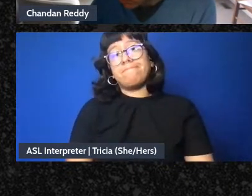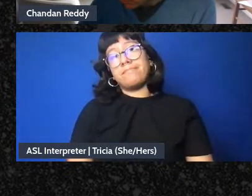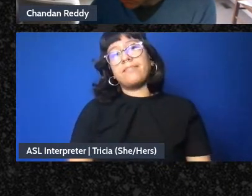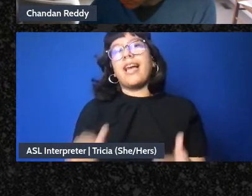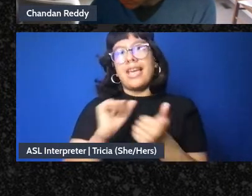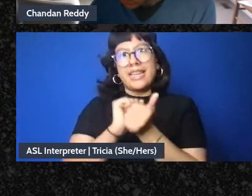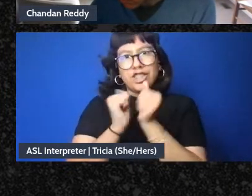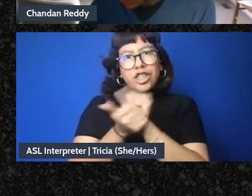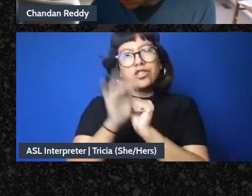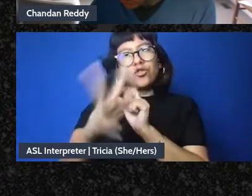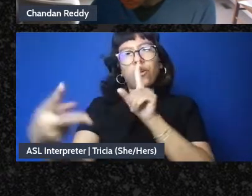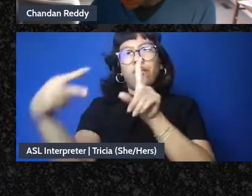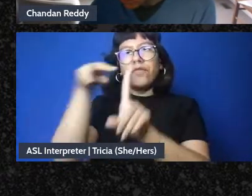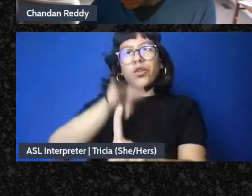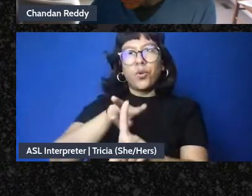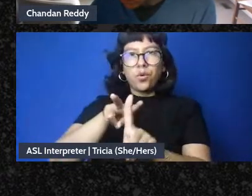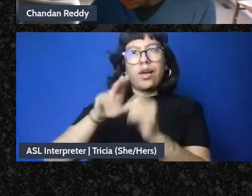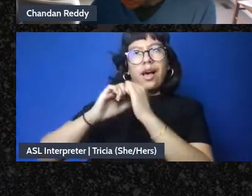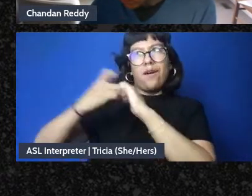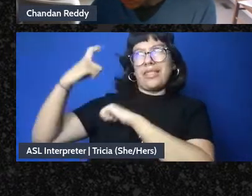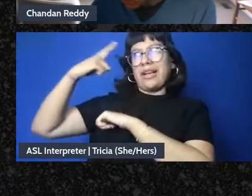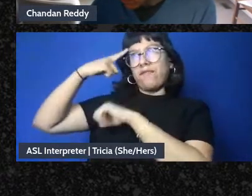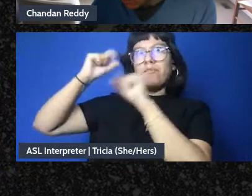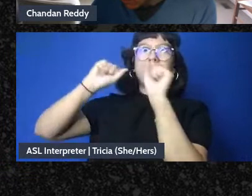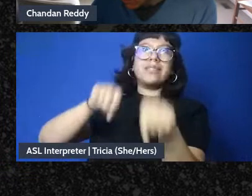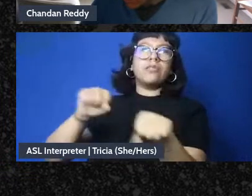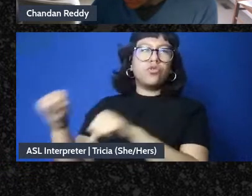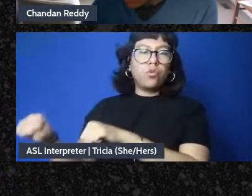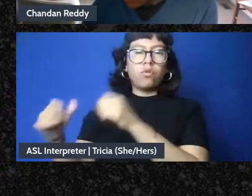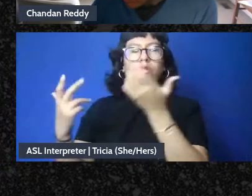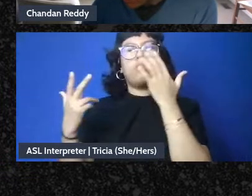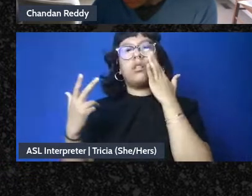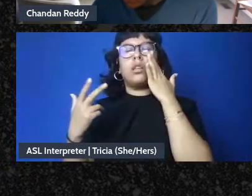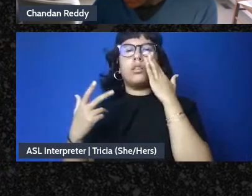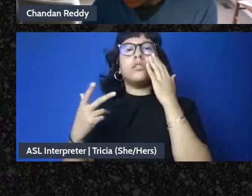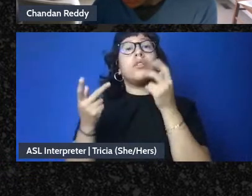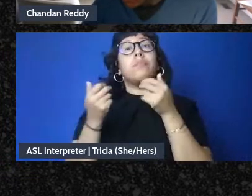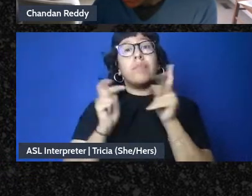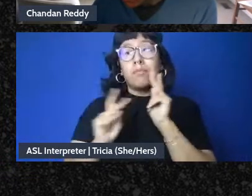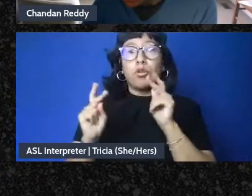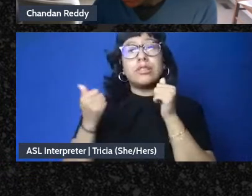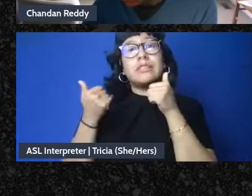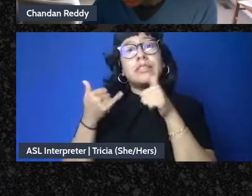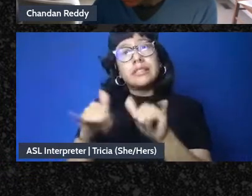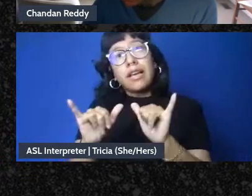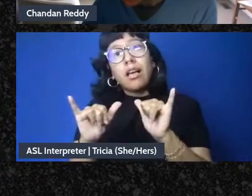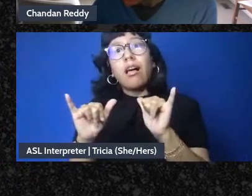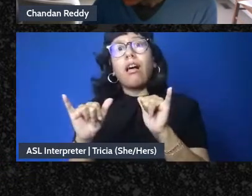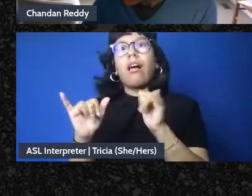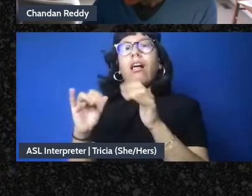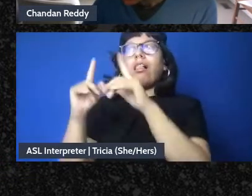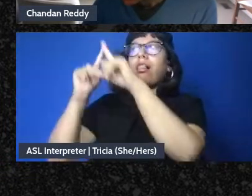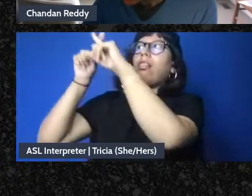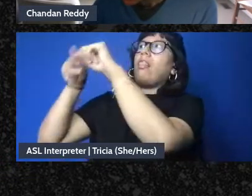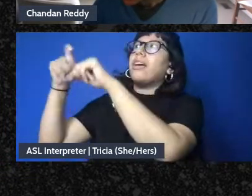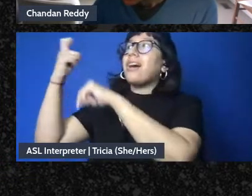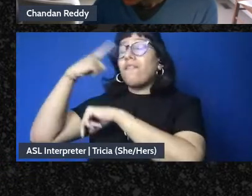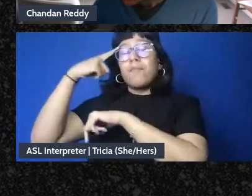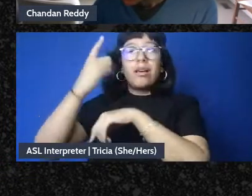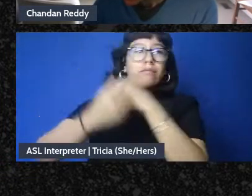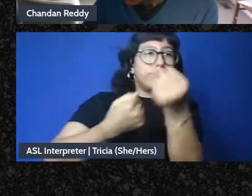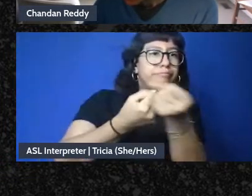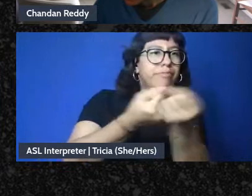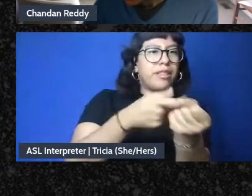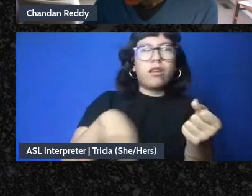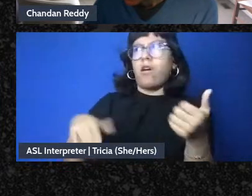how you view the potential of government right so I think that those who are still closer to having the government been able to serve them are like